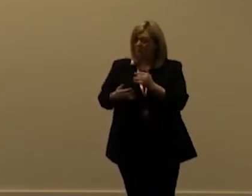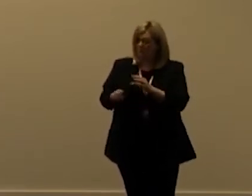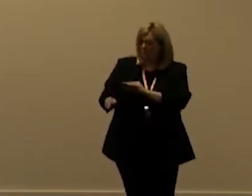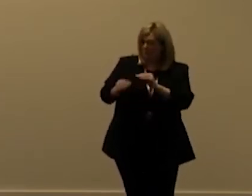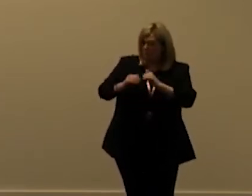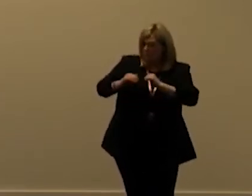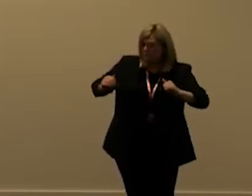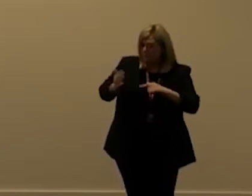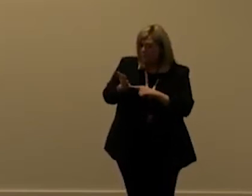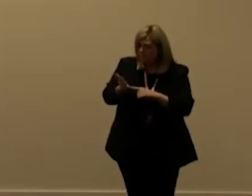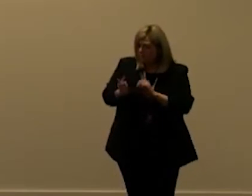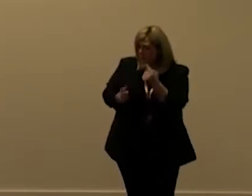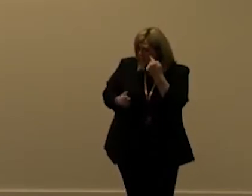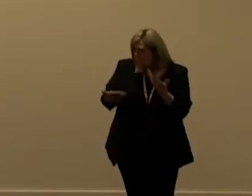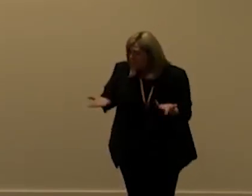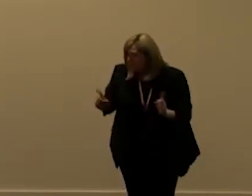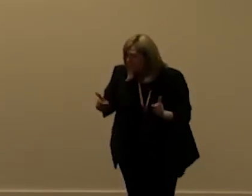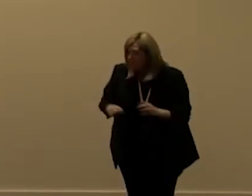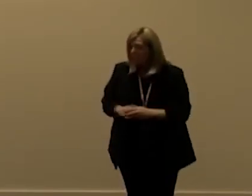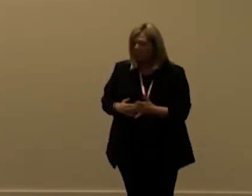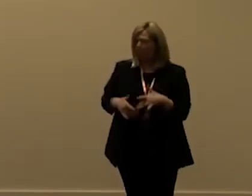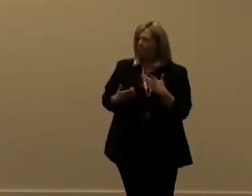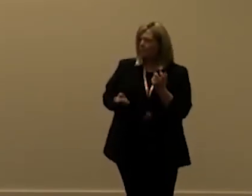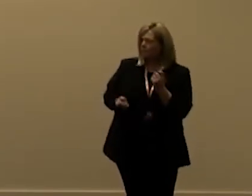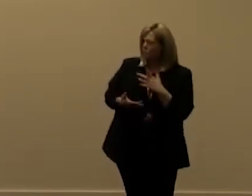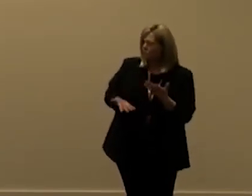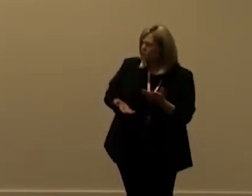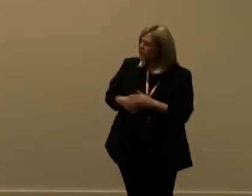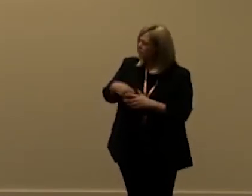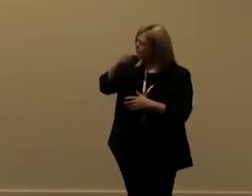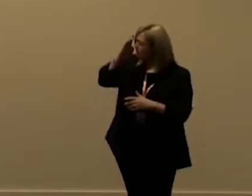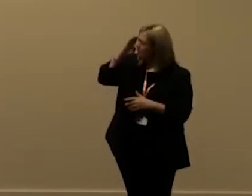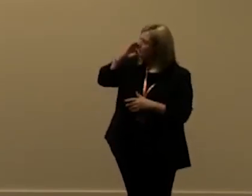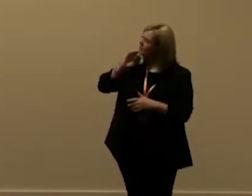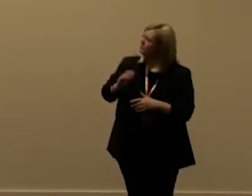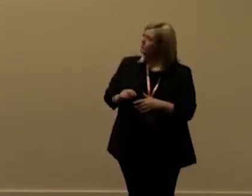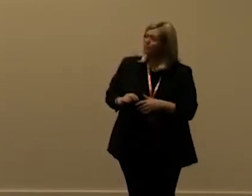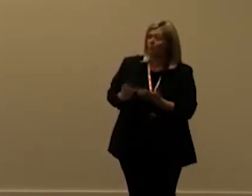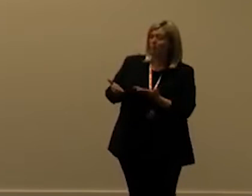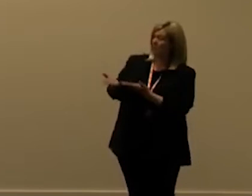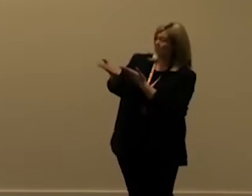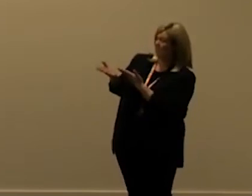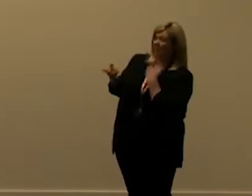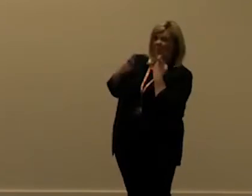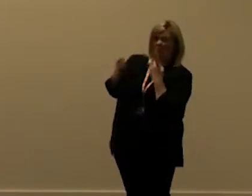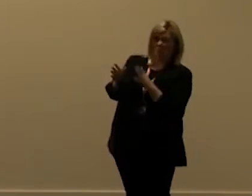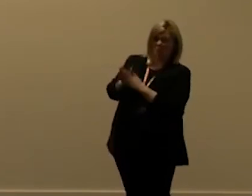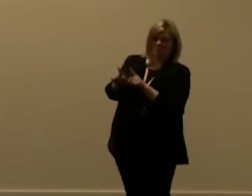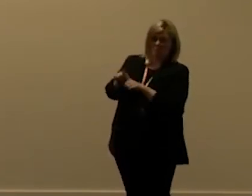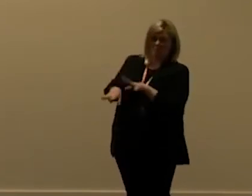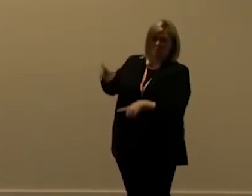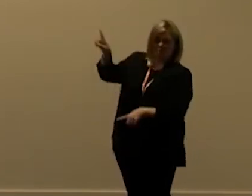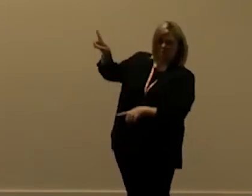please or what what do you think uh it seems a bit strange um but that's how you should think about it so